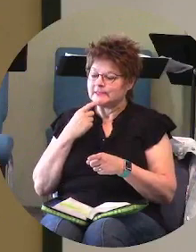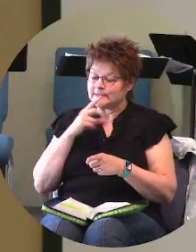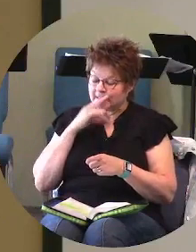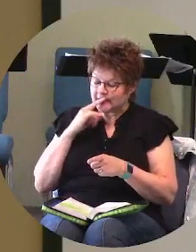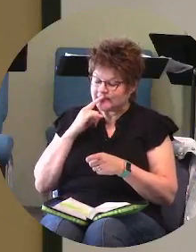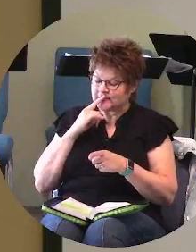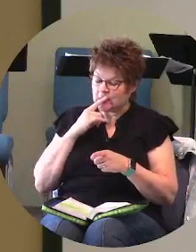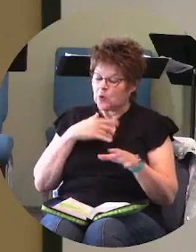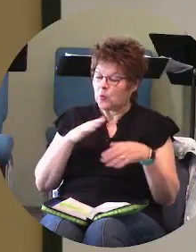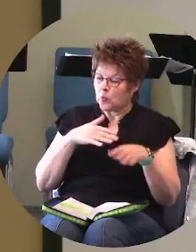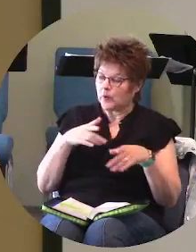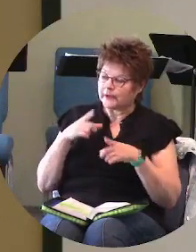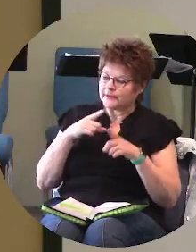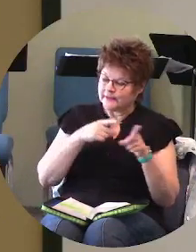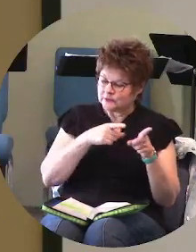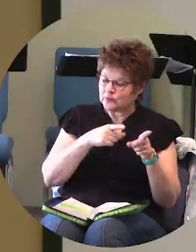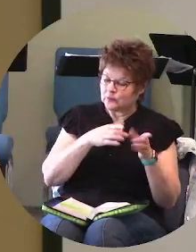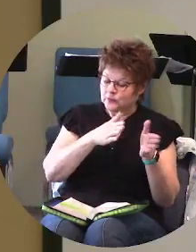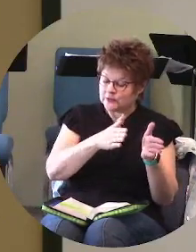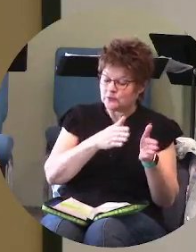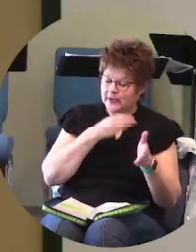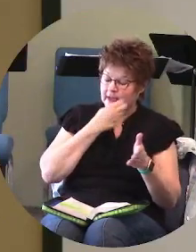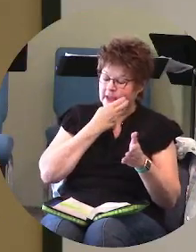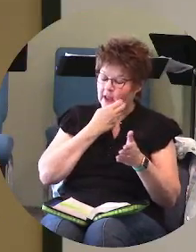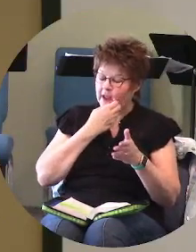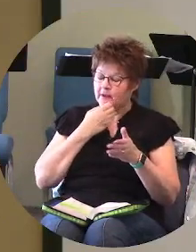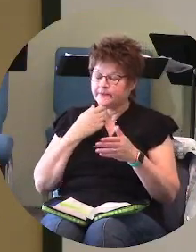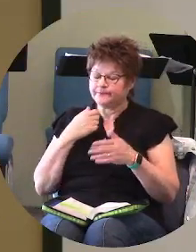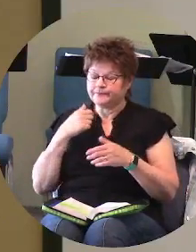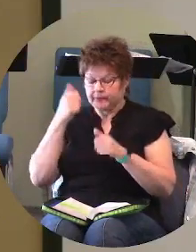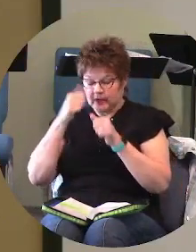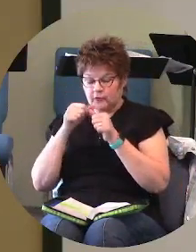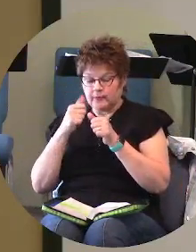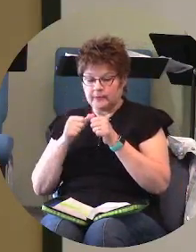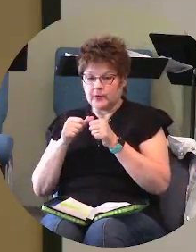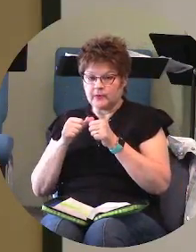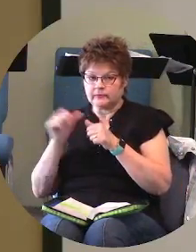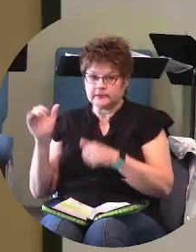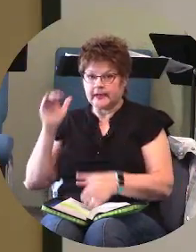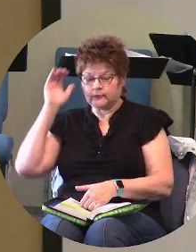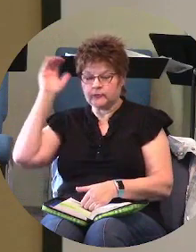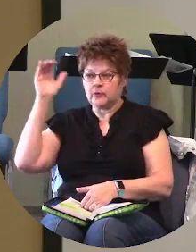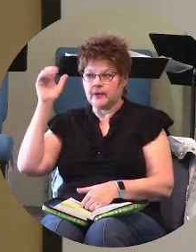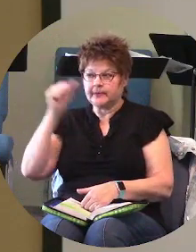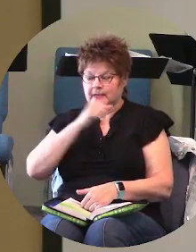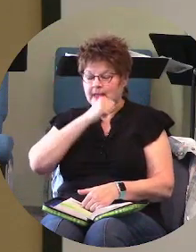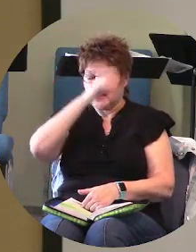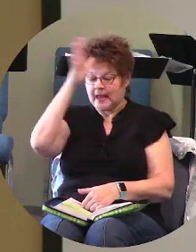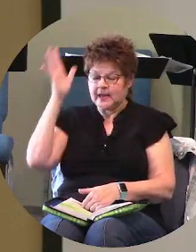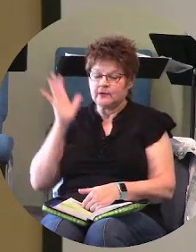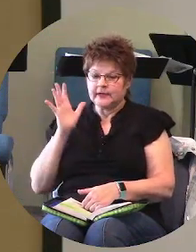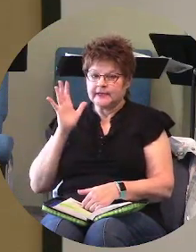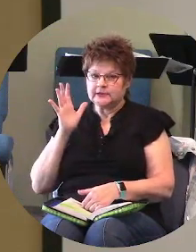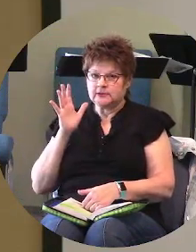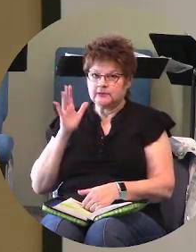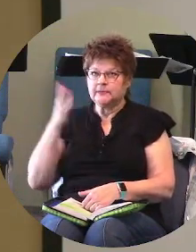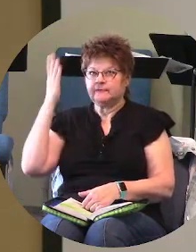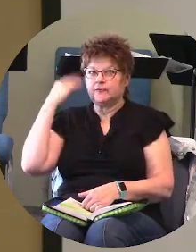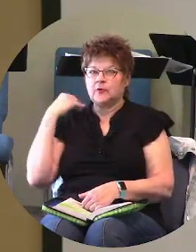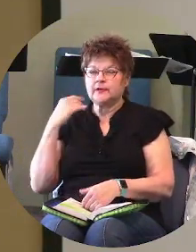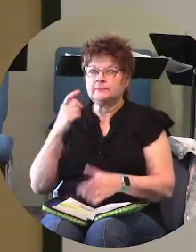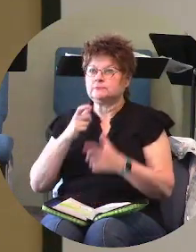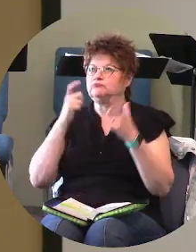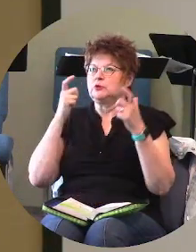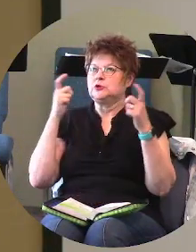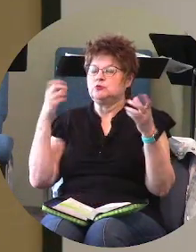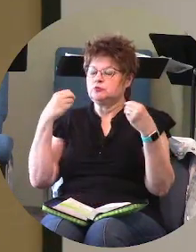i remember growing up in in anchorage and we were in downtown anchorage and then we there is i don't know if there still is there used to be huge jc penny stores two